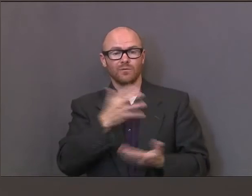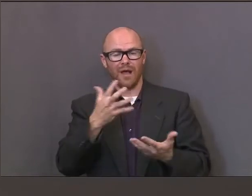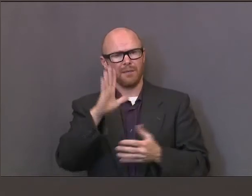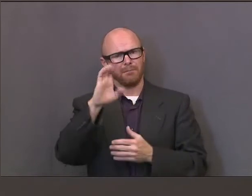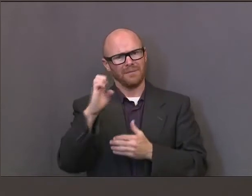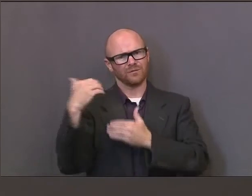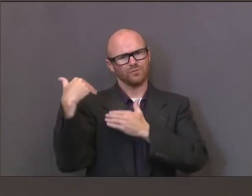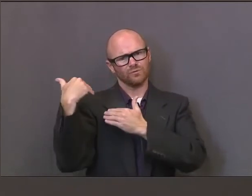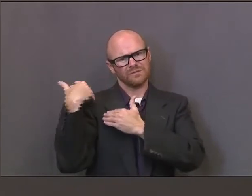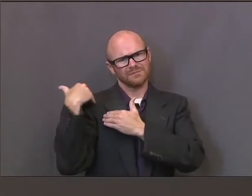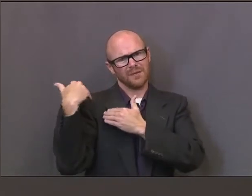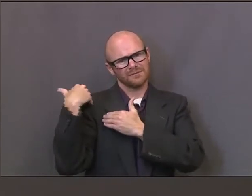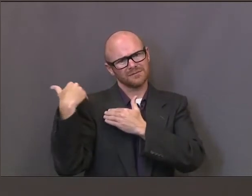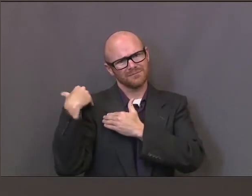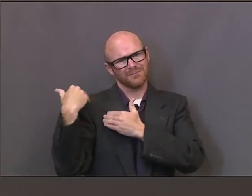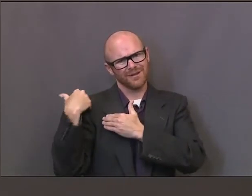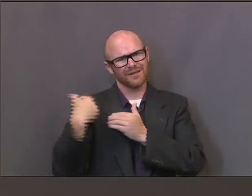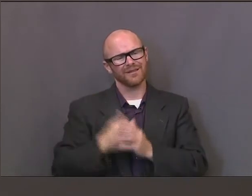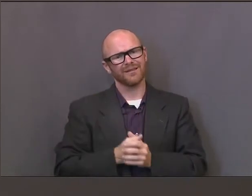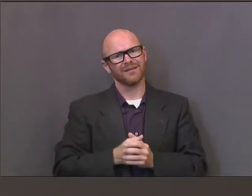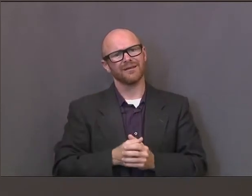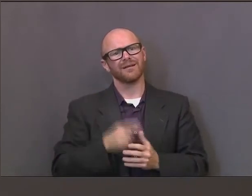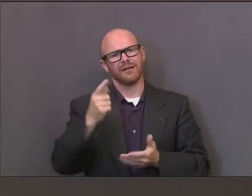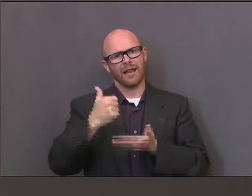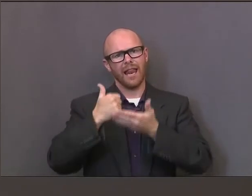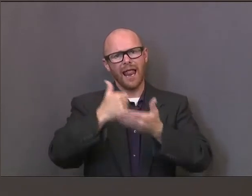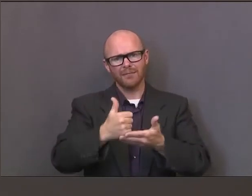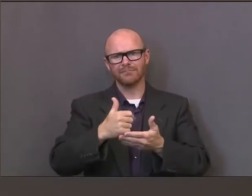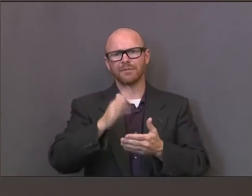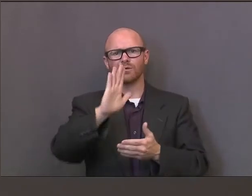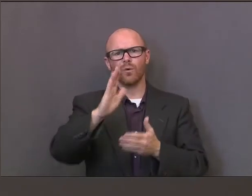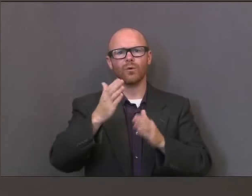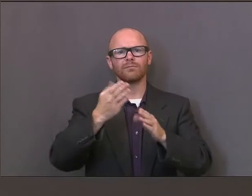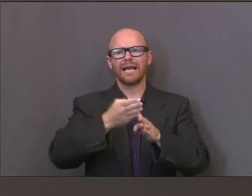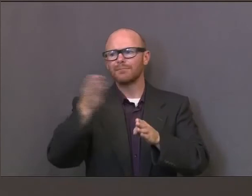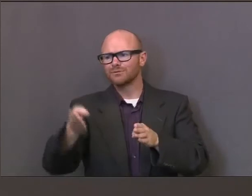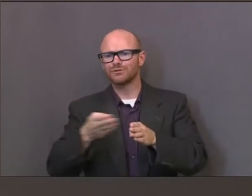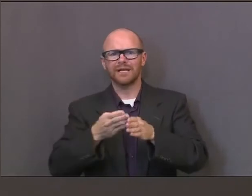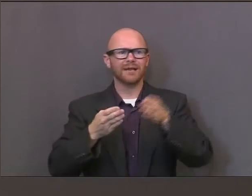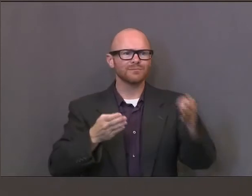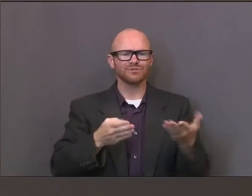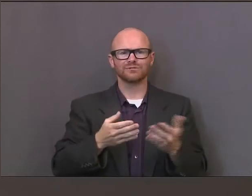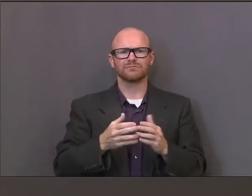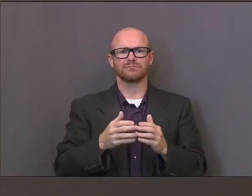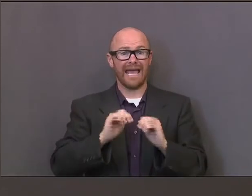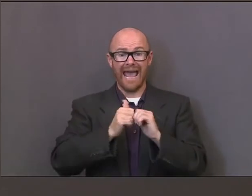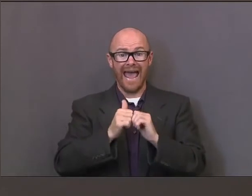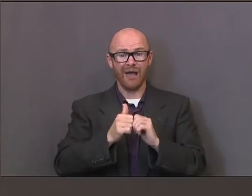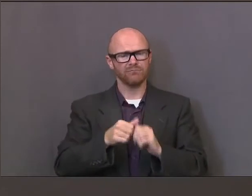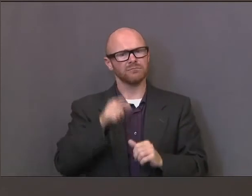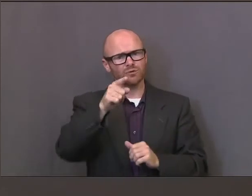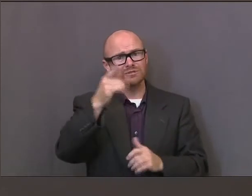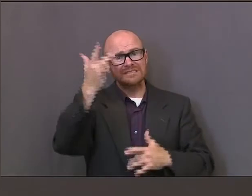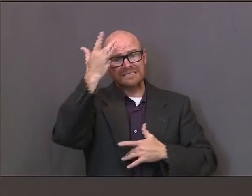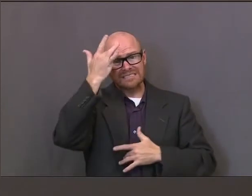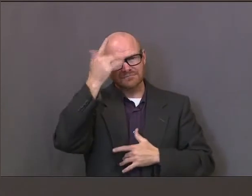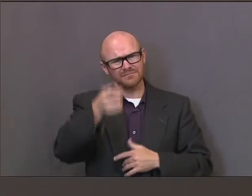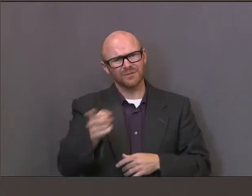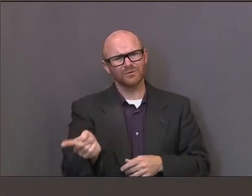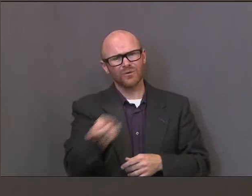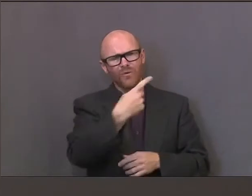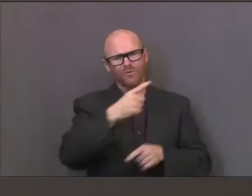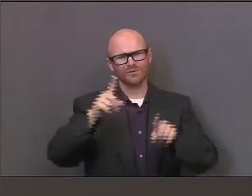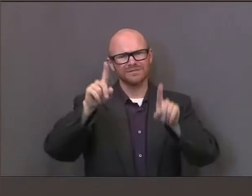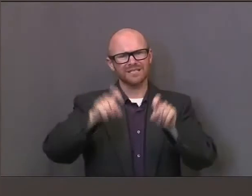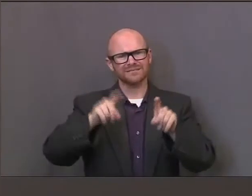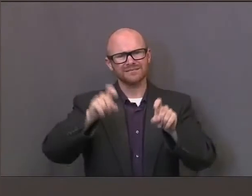to, in fact, help society. And if you're sick, you know, you ought to get tested, make sure that we